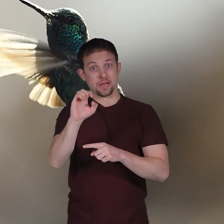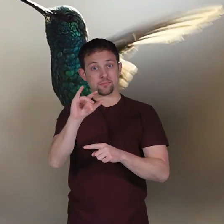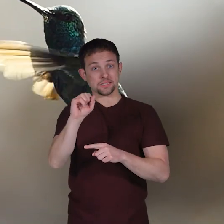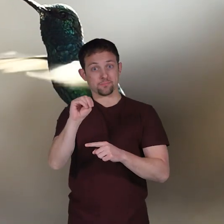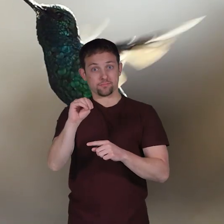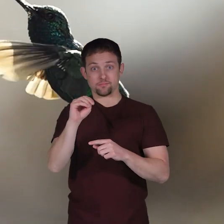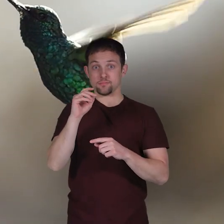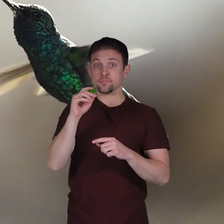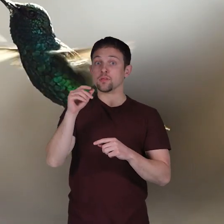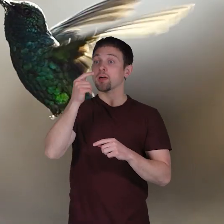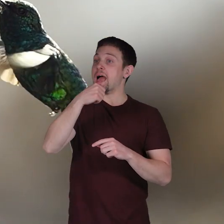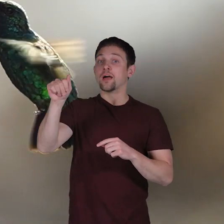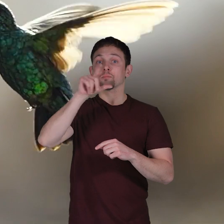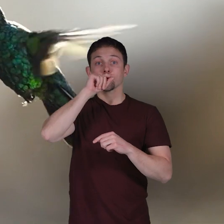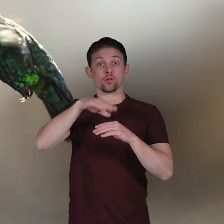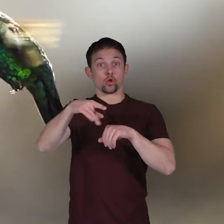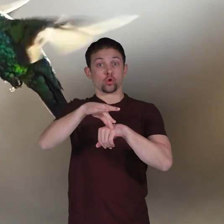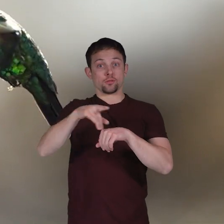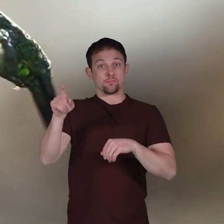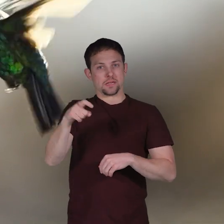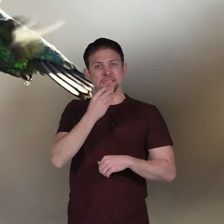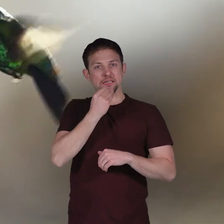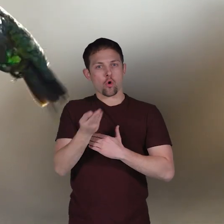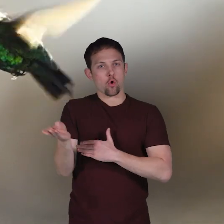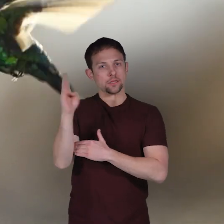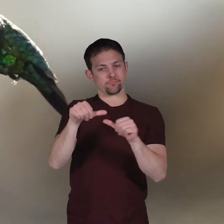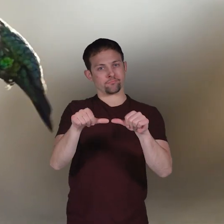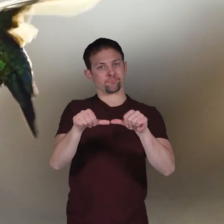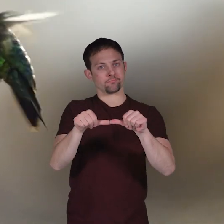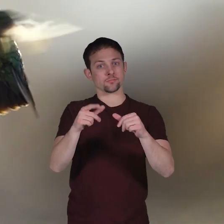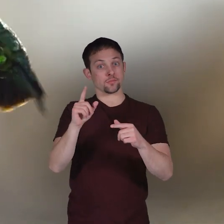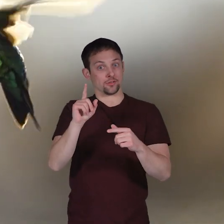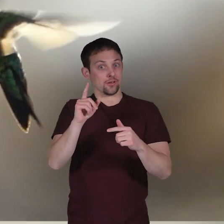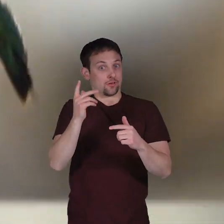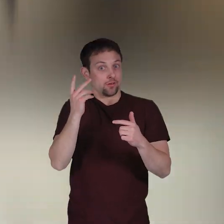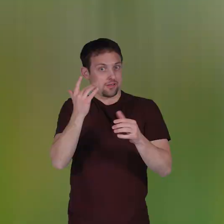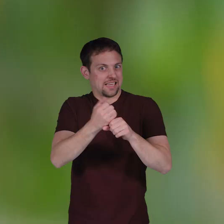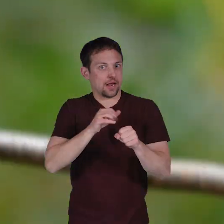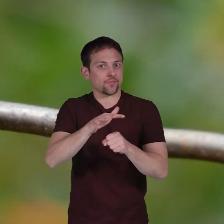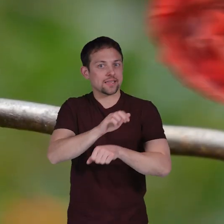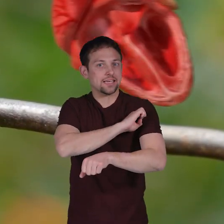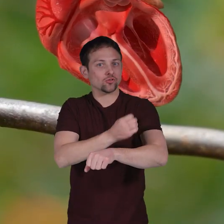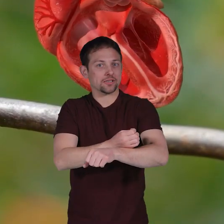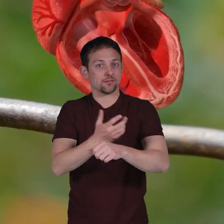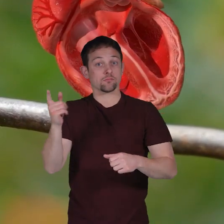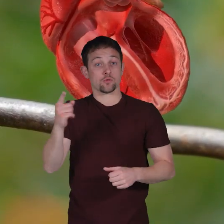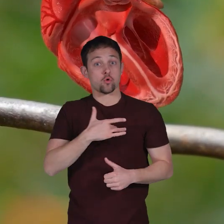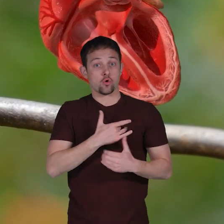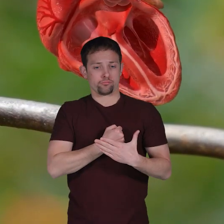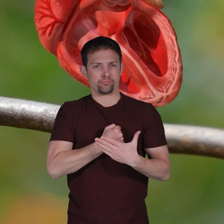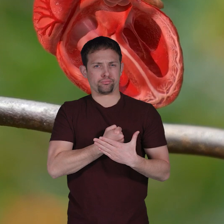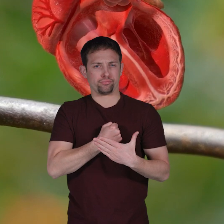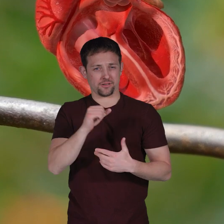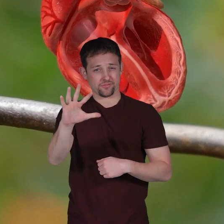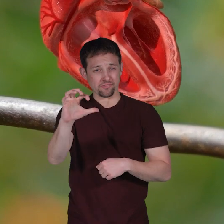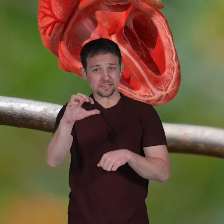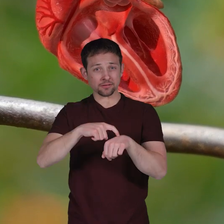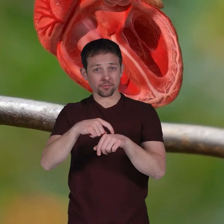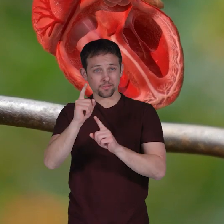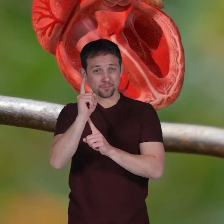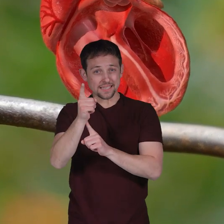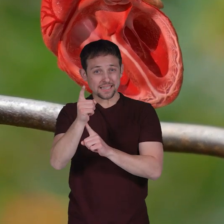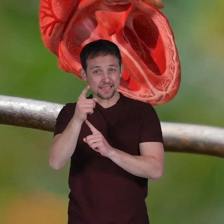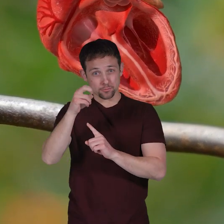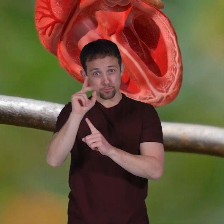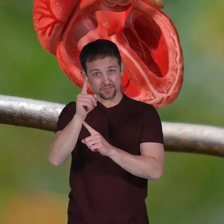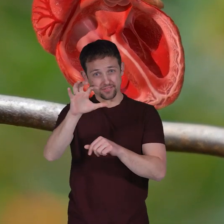of any bird on the planet, they must eat all day long just to get enough energy. Their heart beats over 500 times per